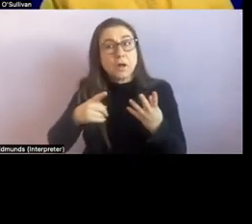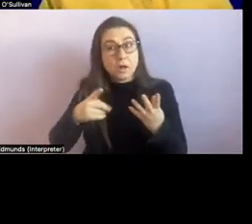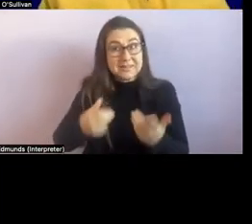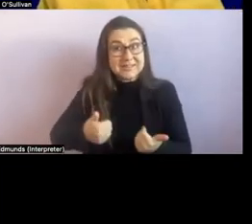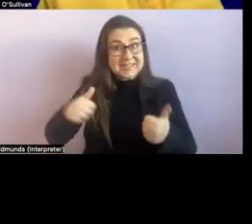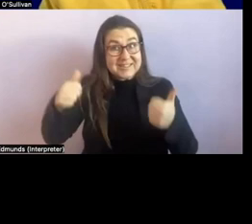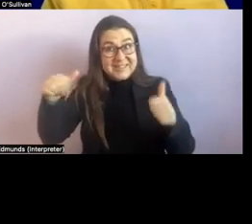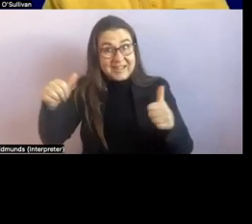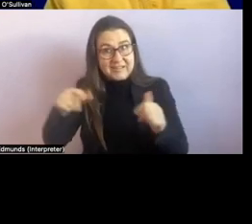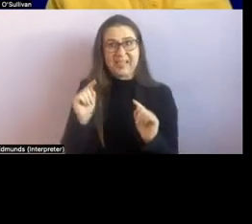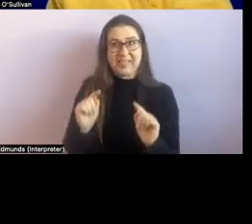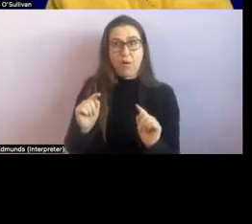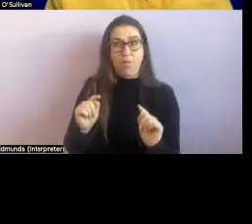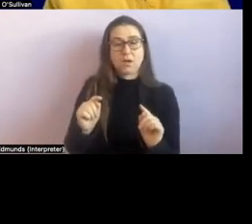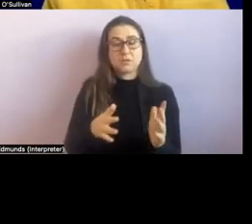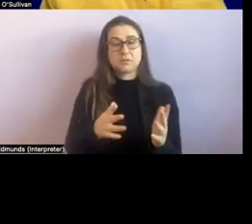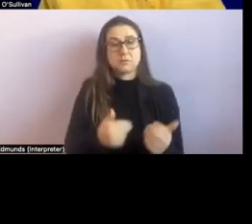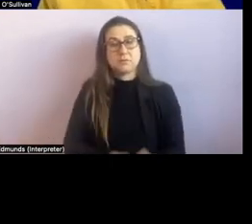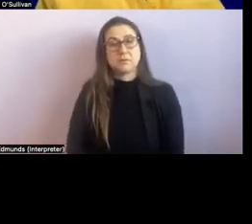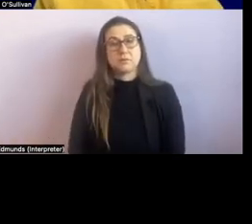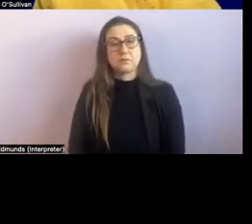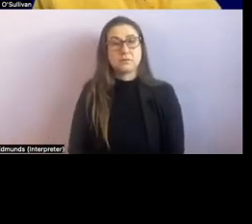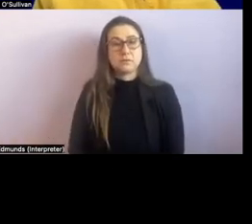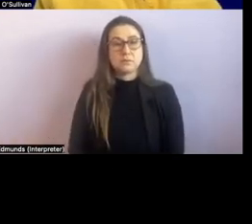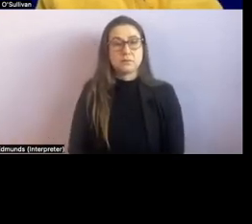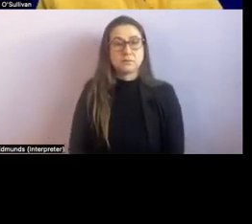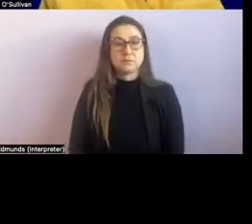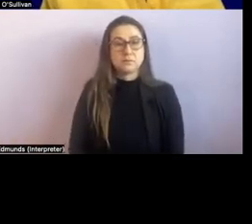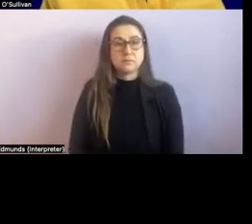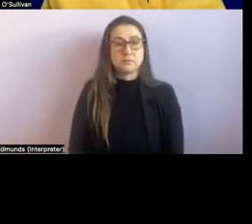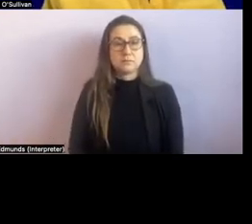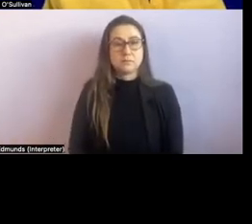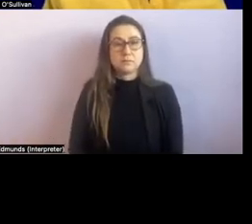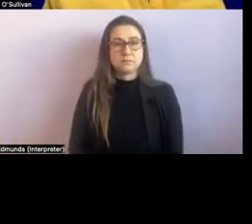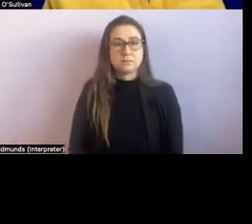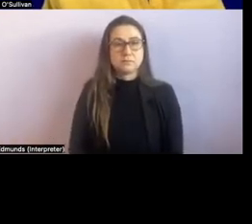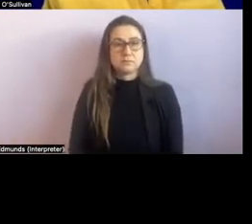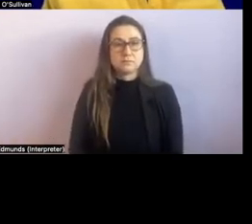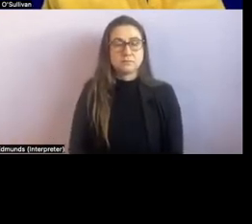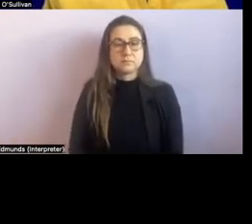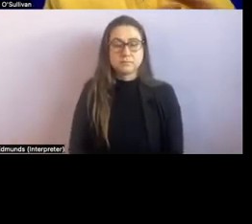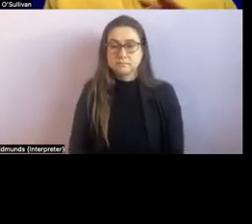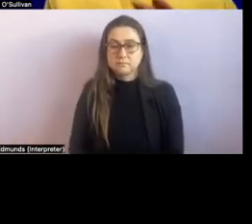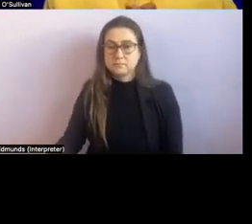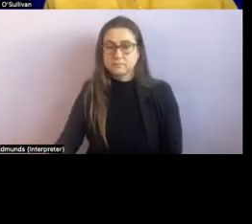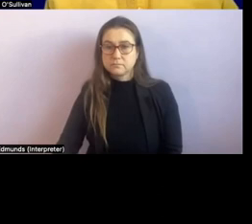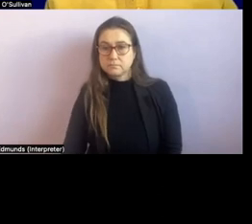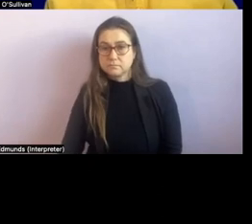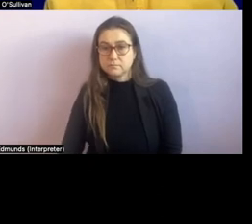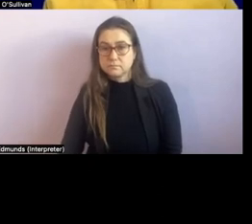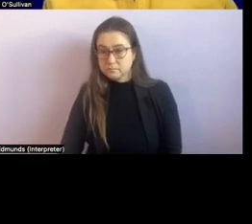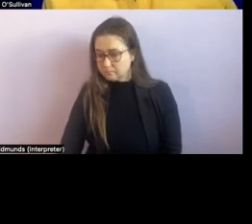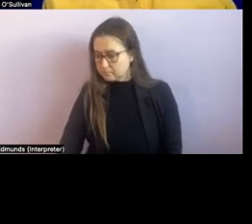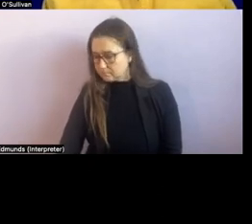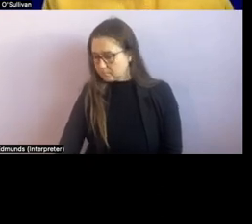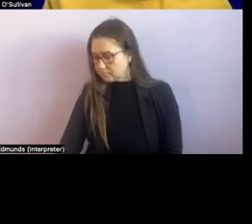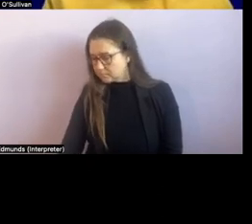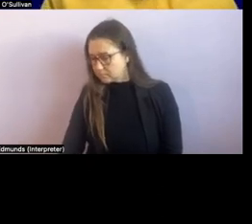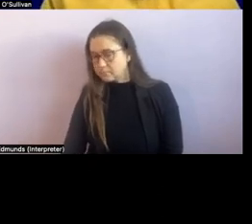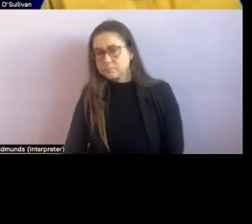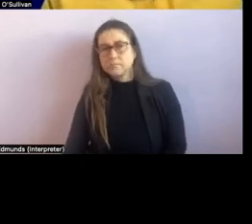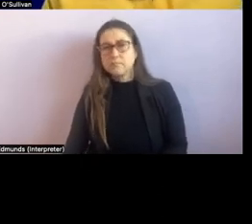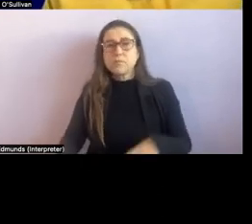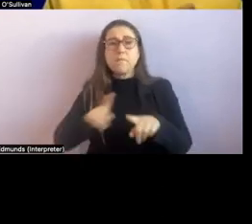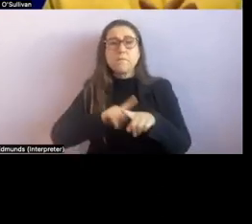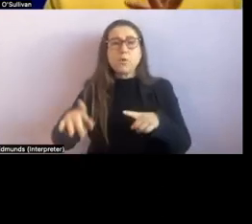so excuse me um the most important one for on m is stop